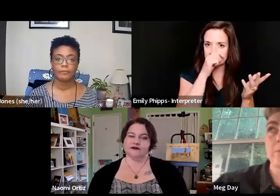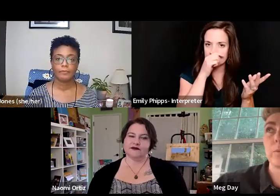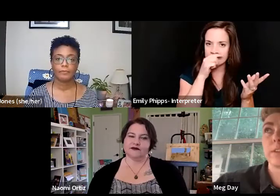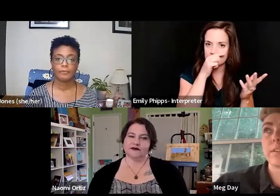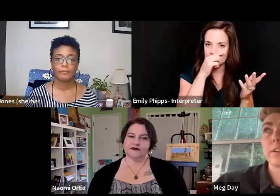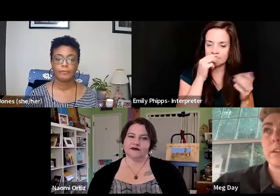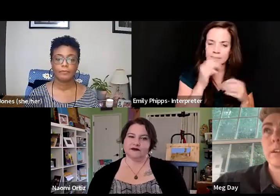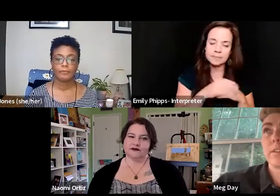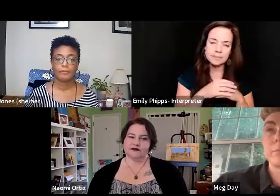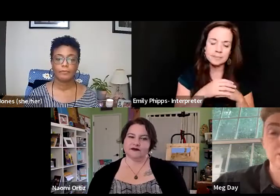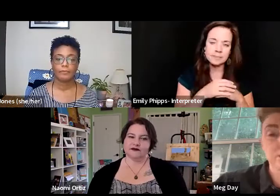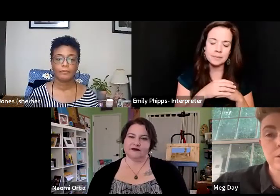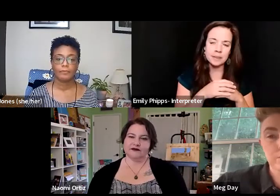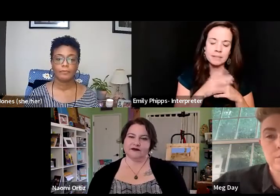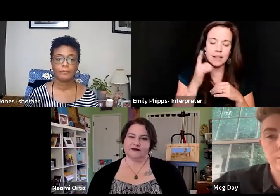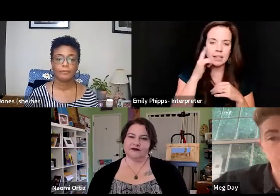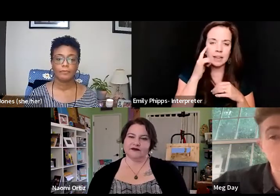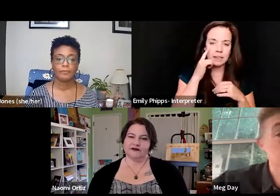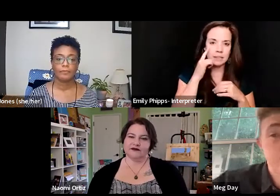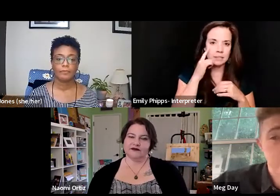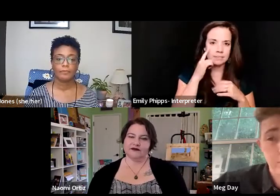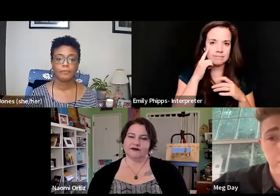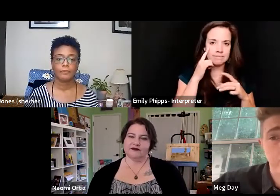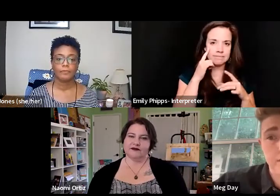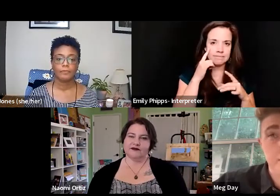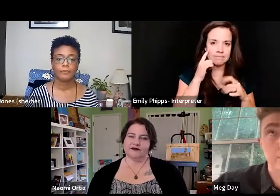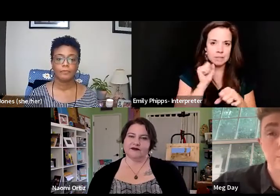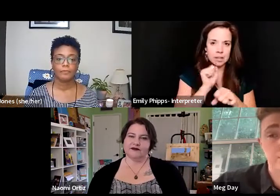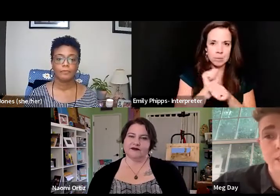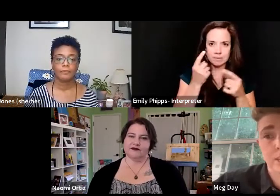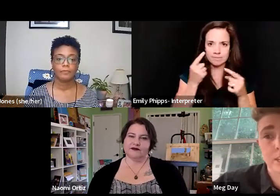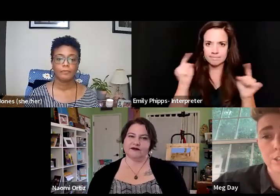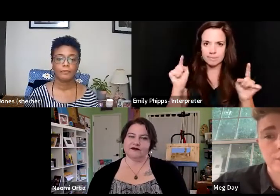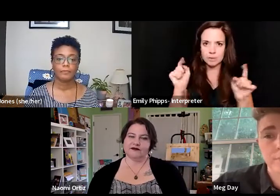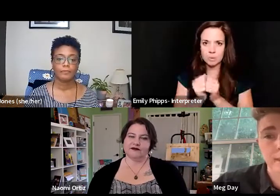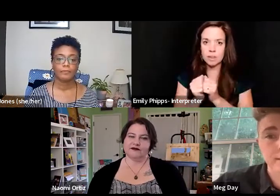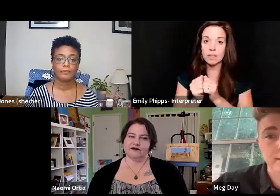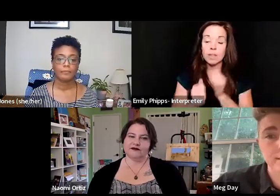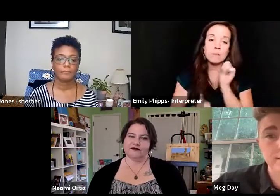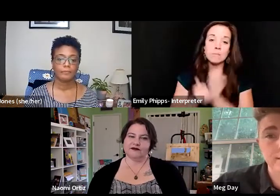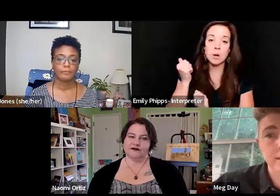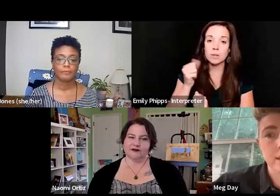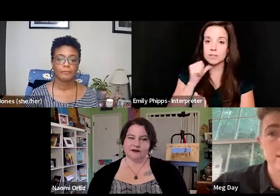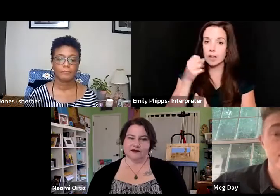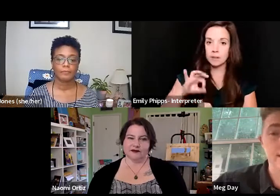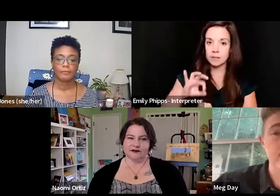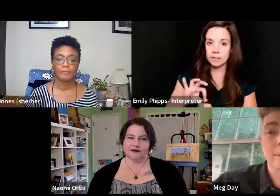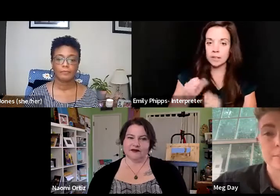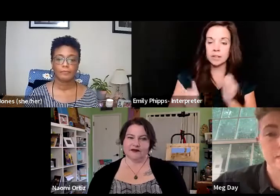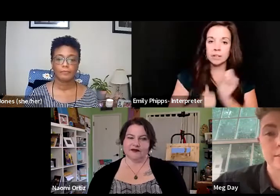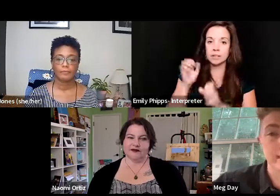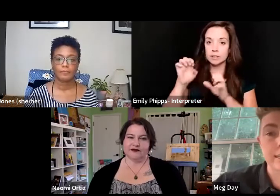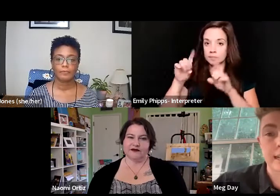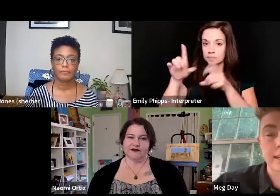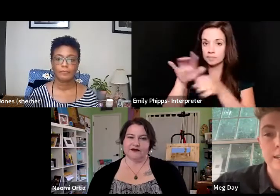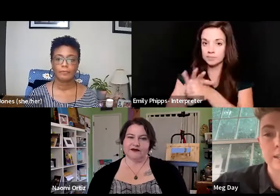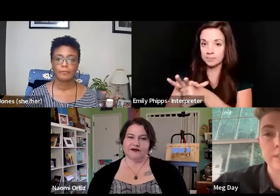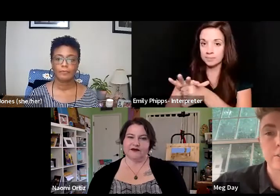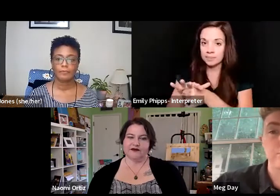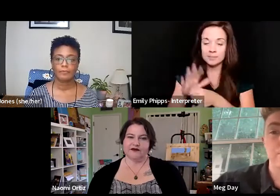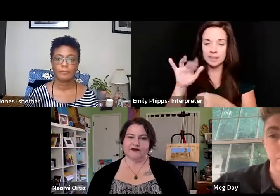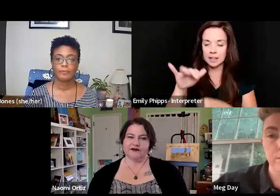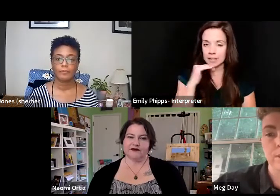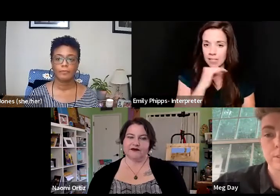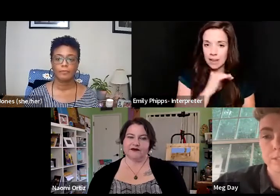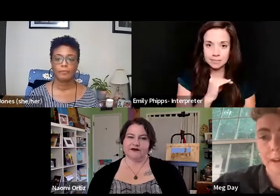in tandem with the mission of, like, most nonprofits and most educational spaces. It's, it's absolutely a lie.